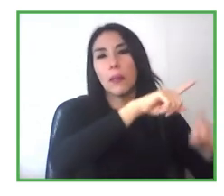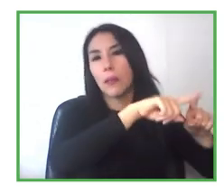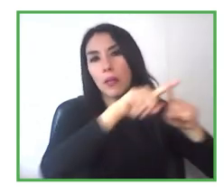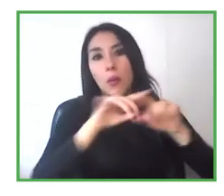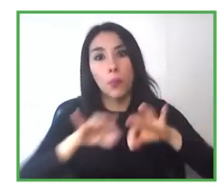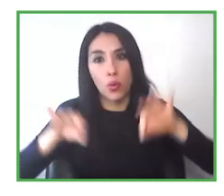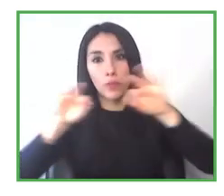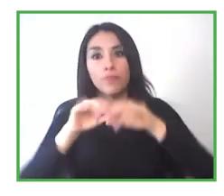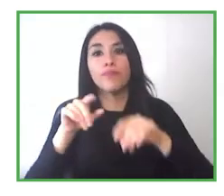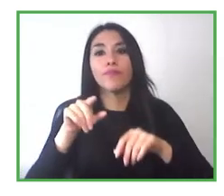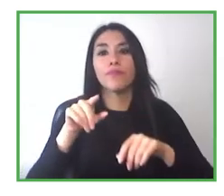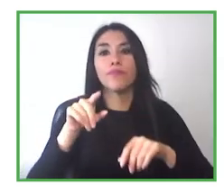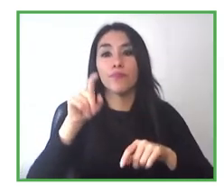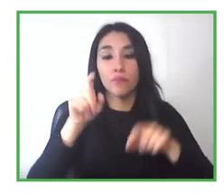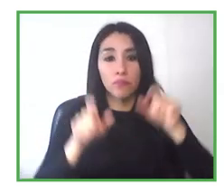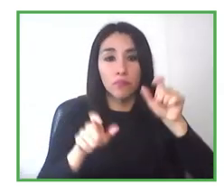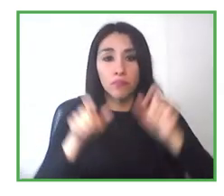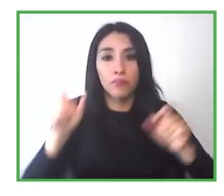behind.